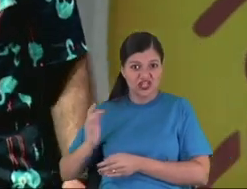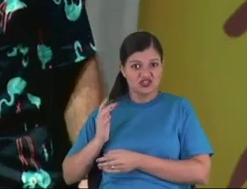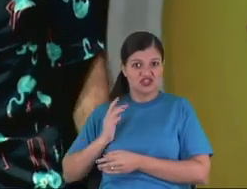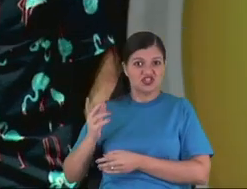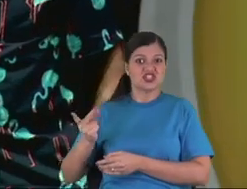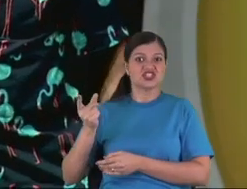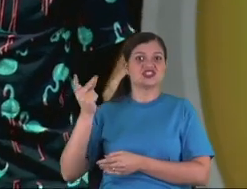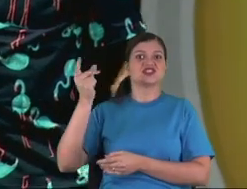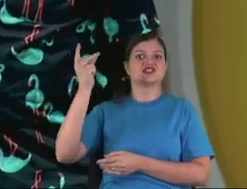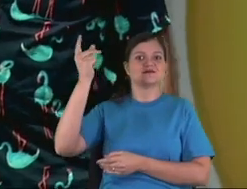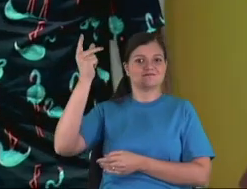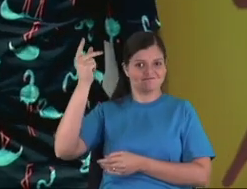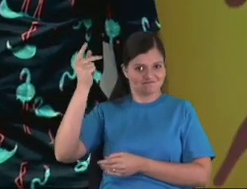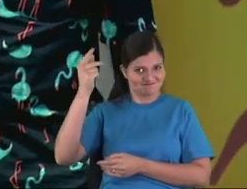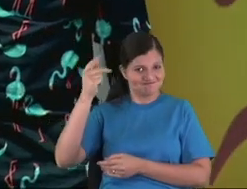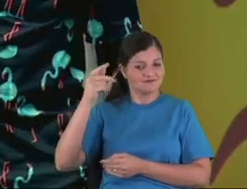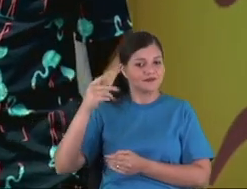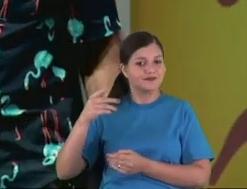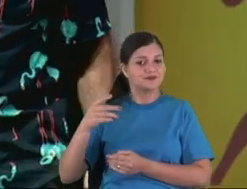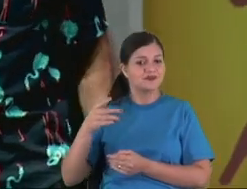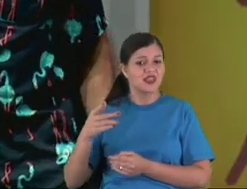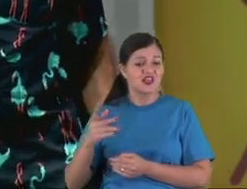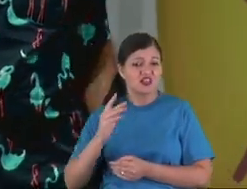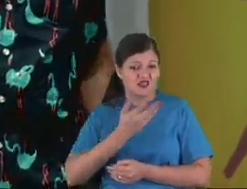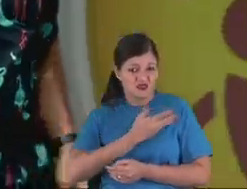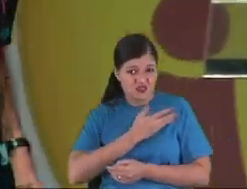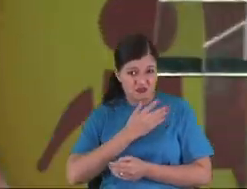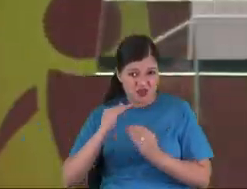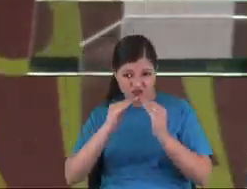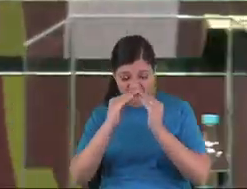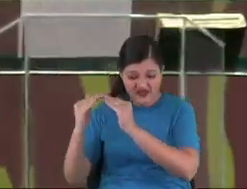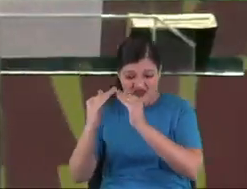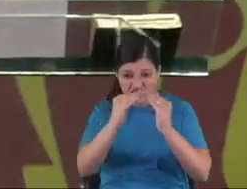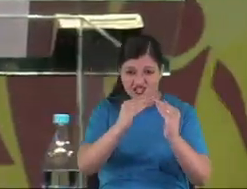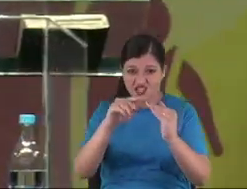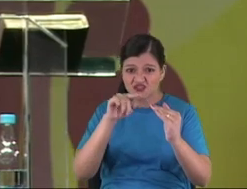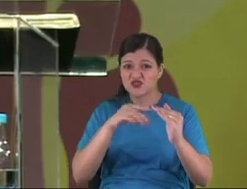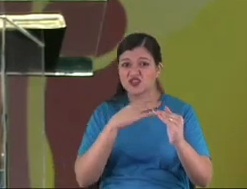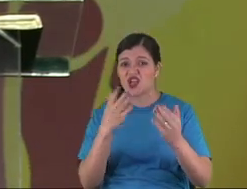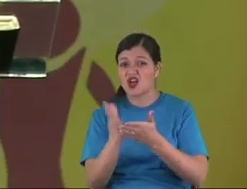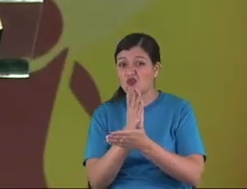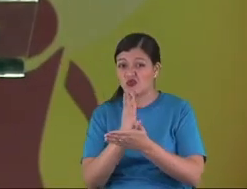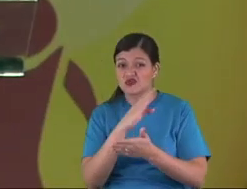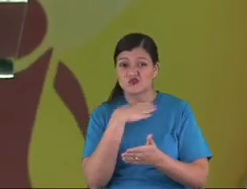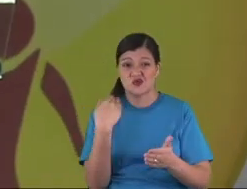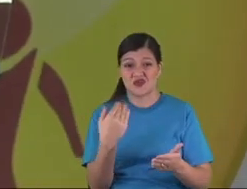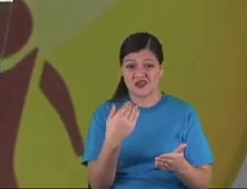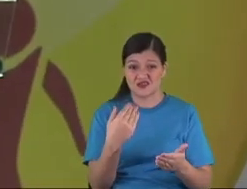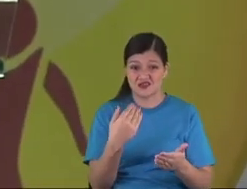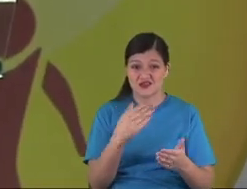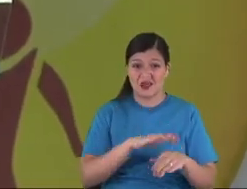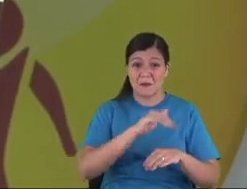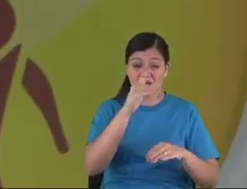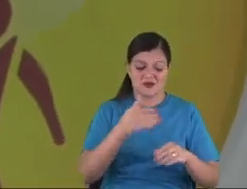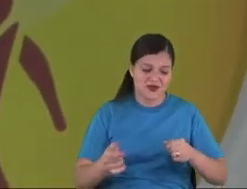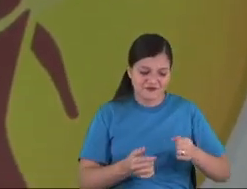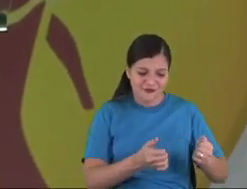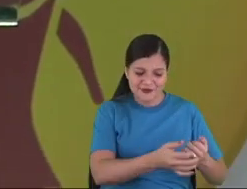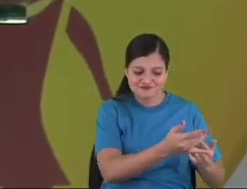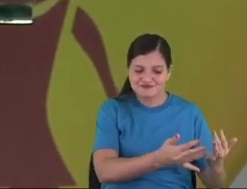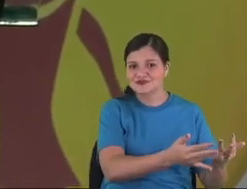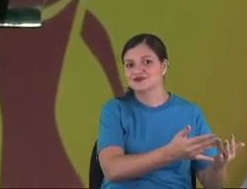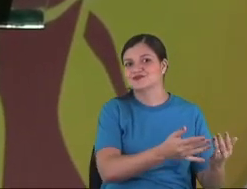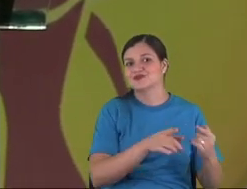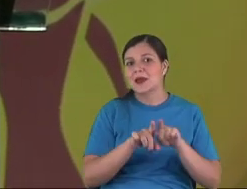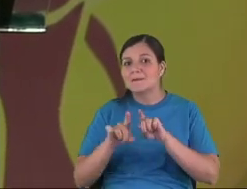And their friends passed away. A lot of them went to hell, but they put them